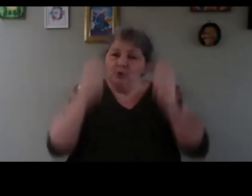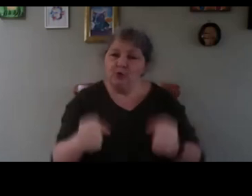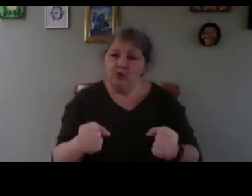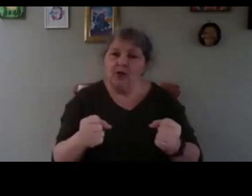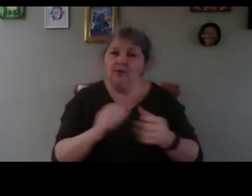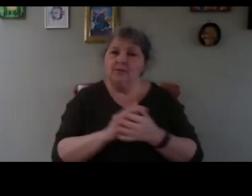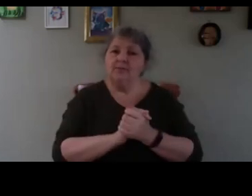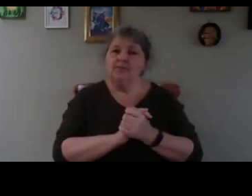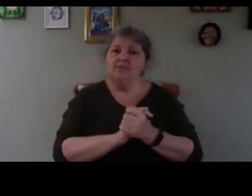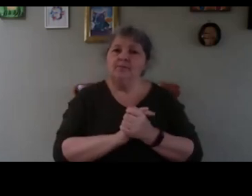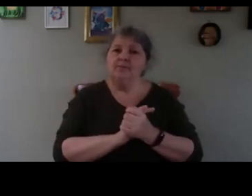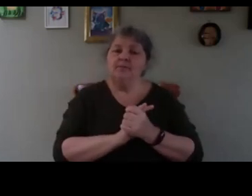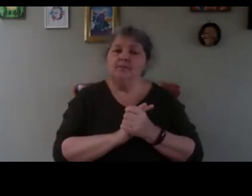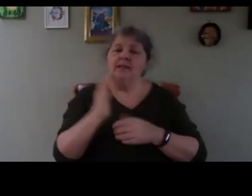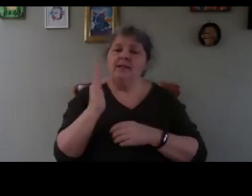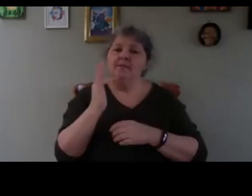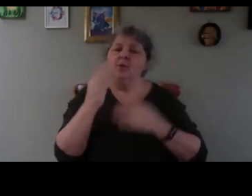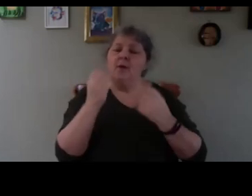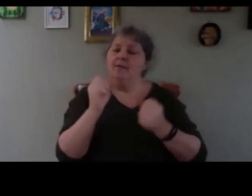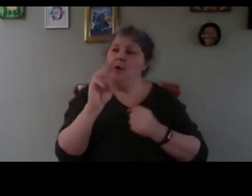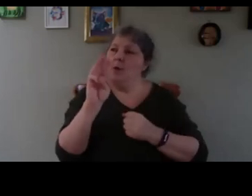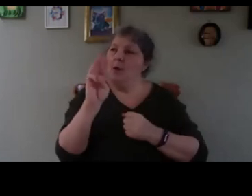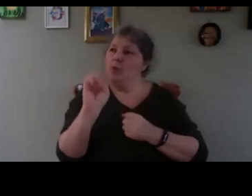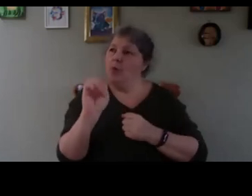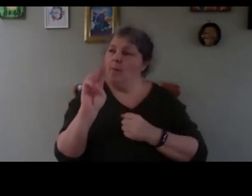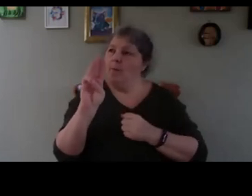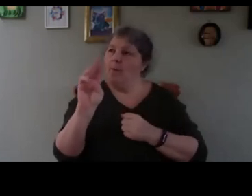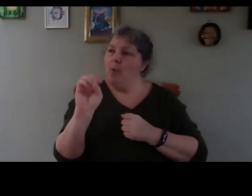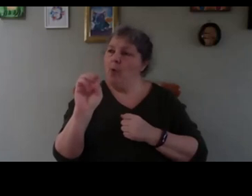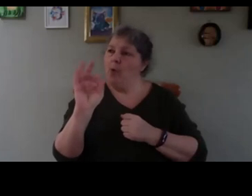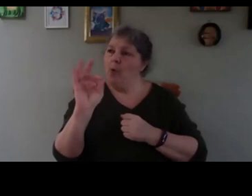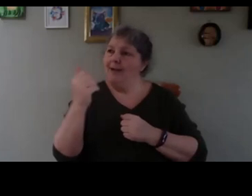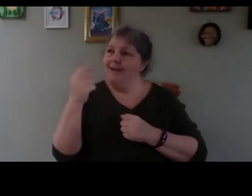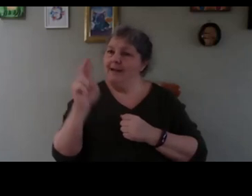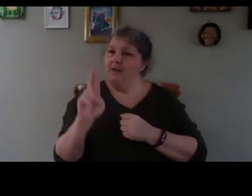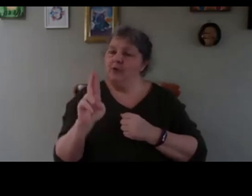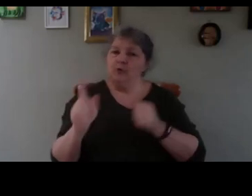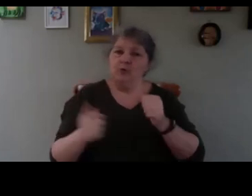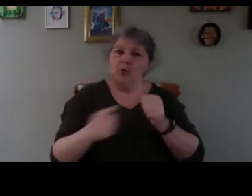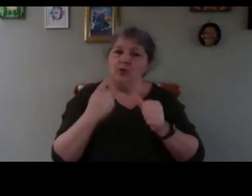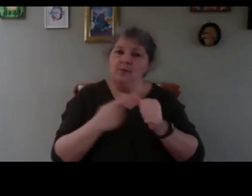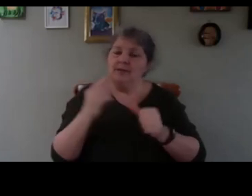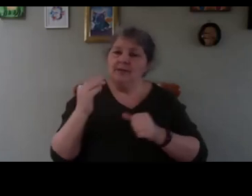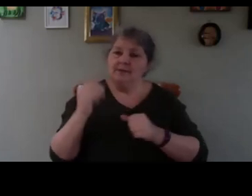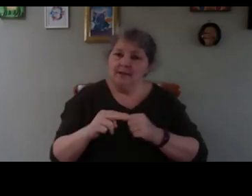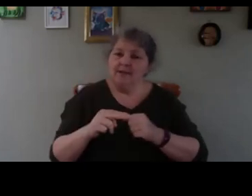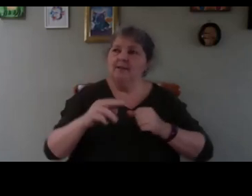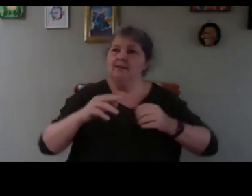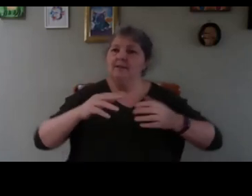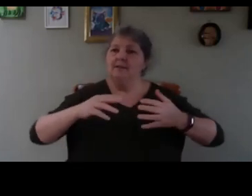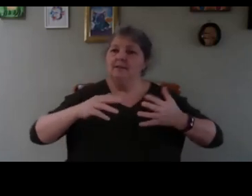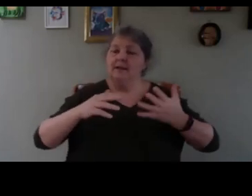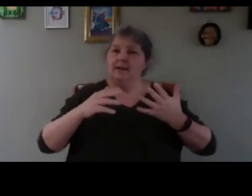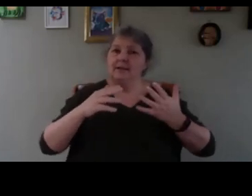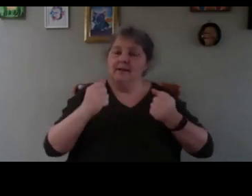if you have a propagator like mine with an automatic vent opener with lid opening up and